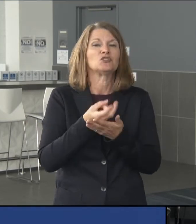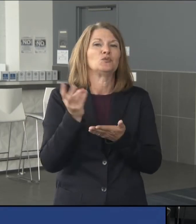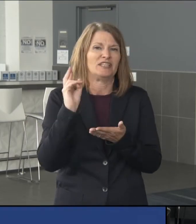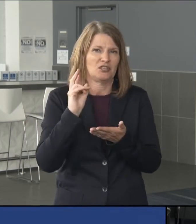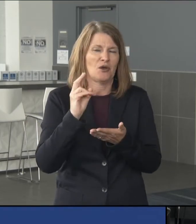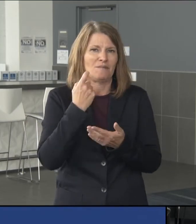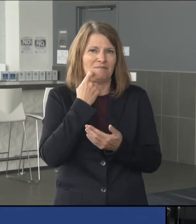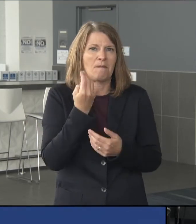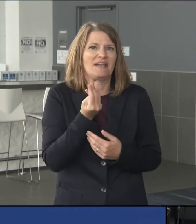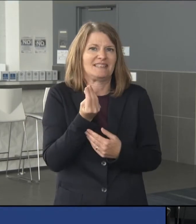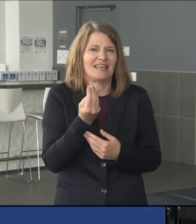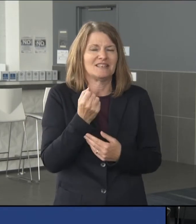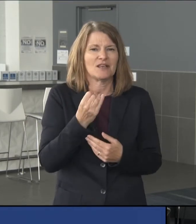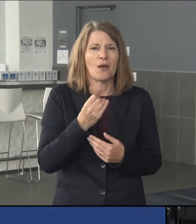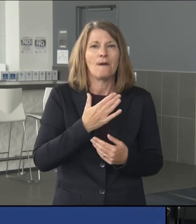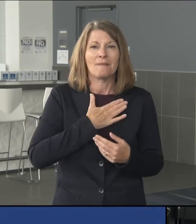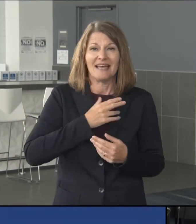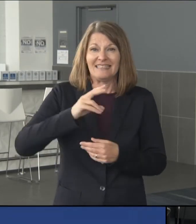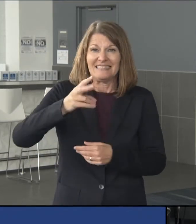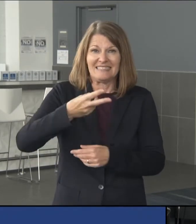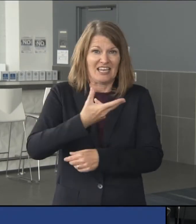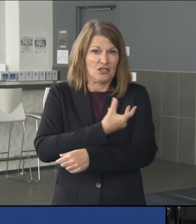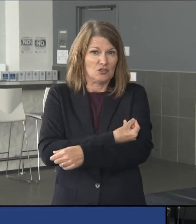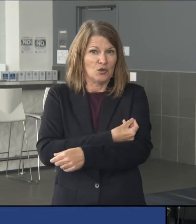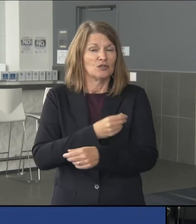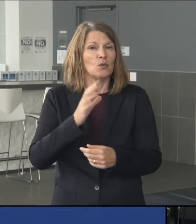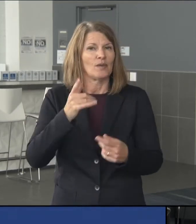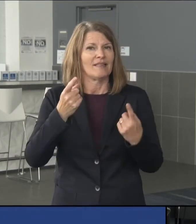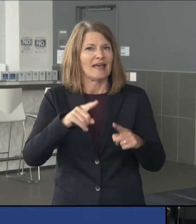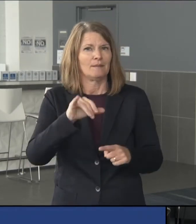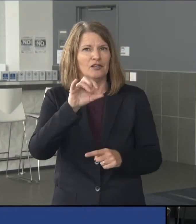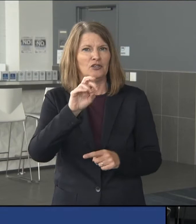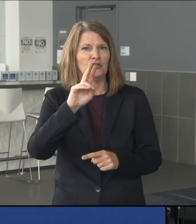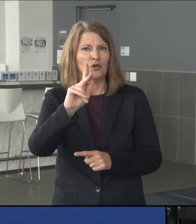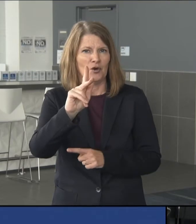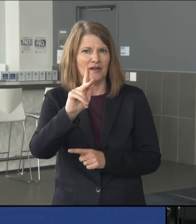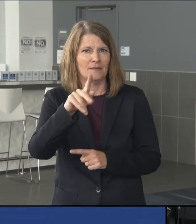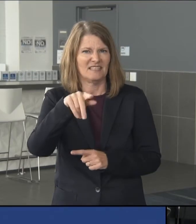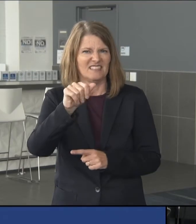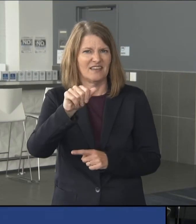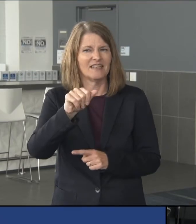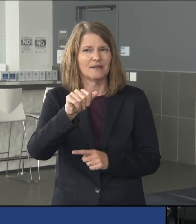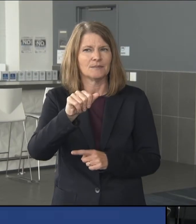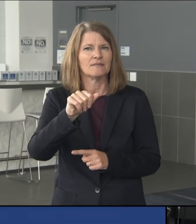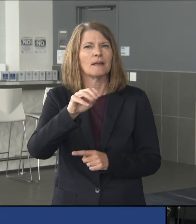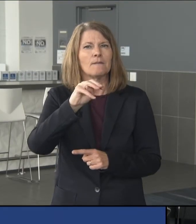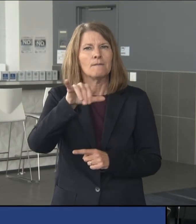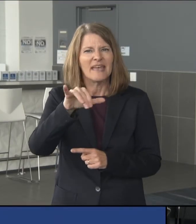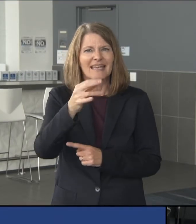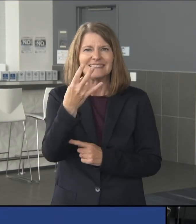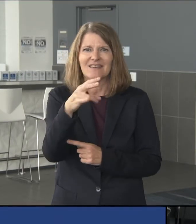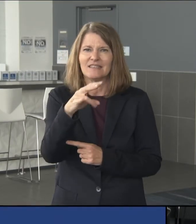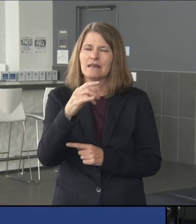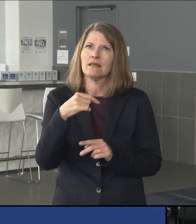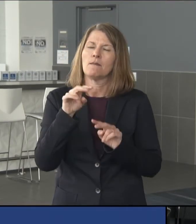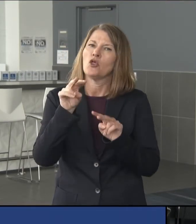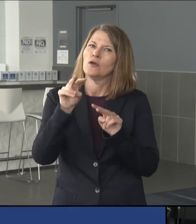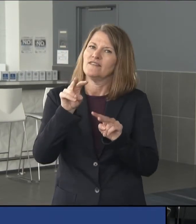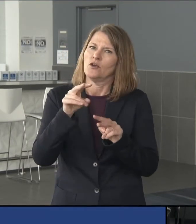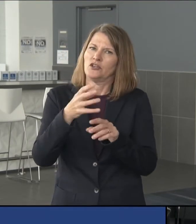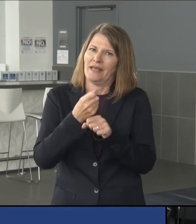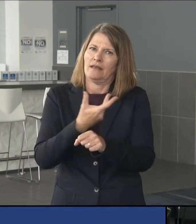on Monday. So my second dose will be in York on the 17th of May. And I'm really looking forward to that.